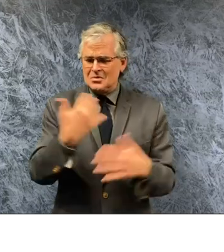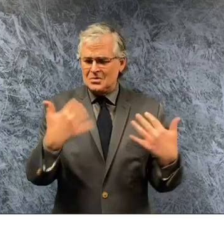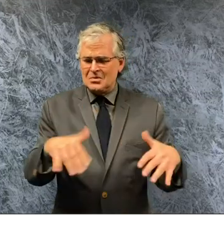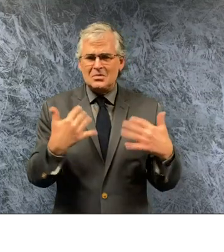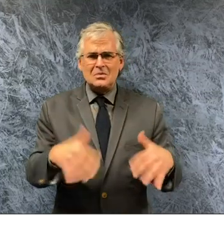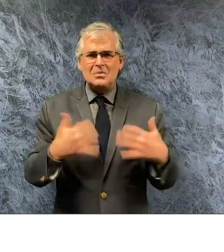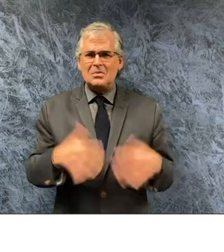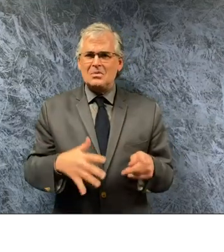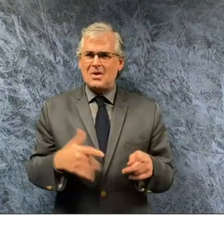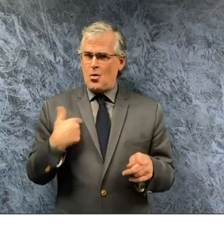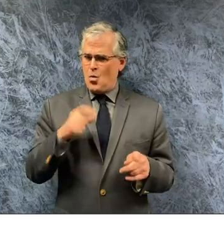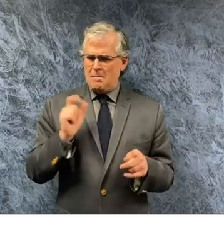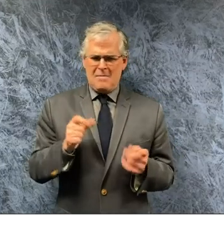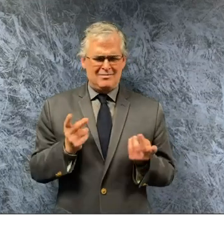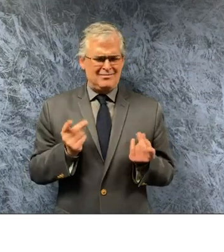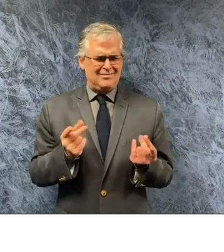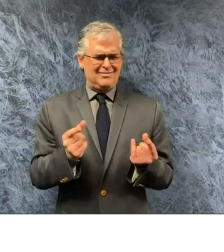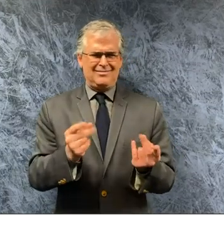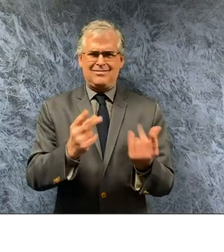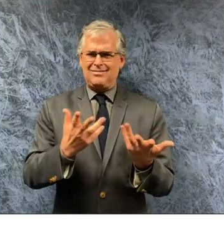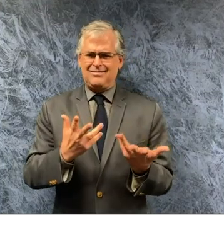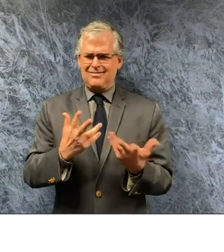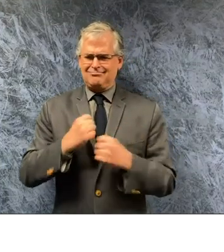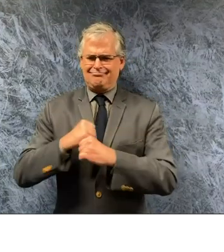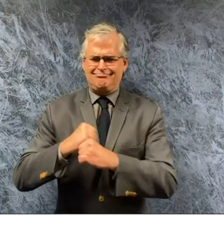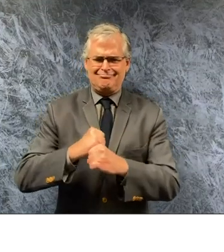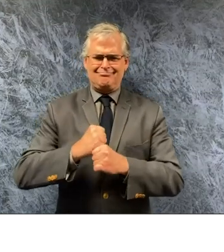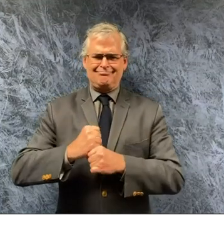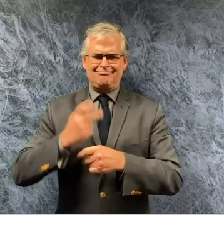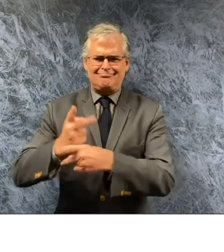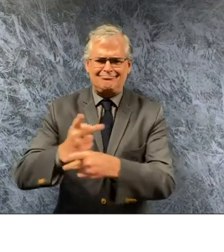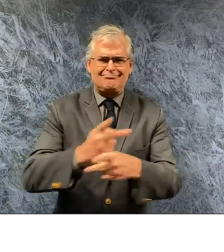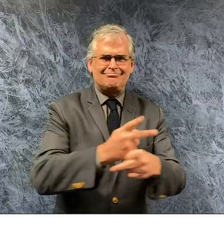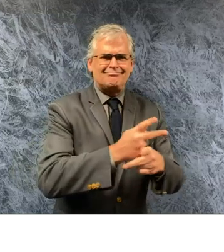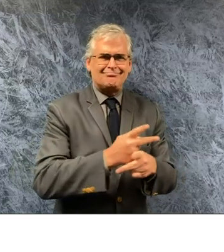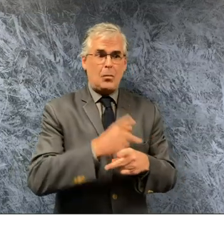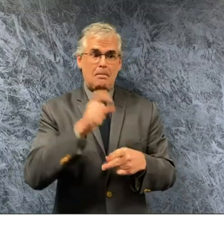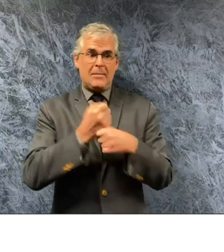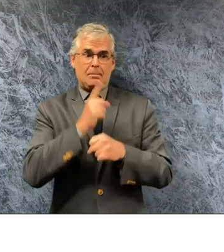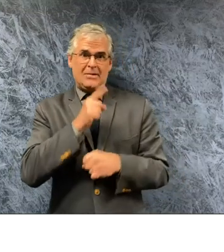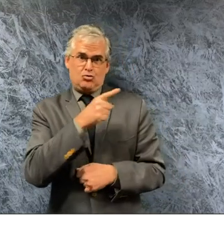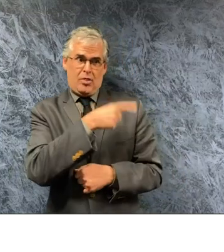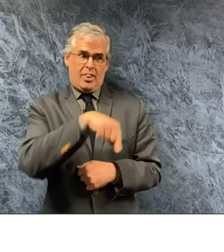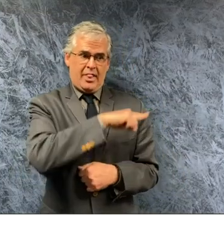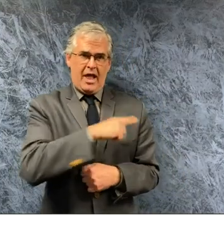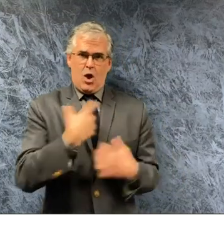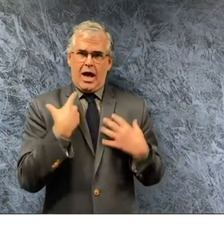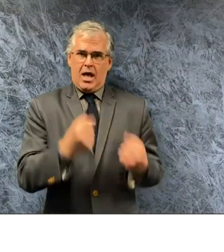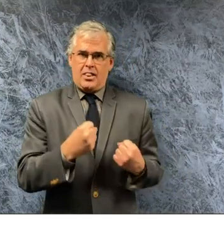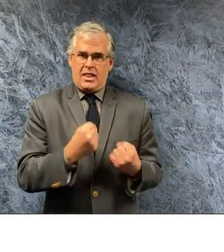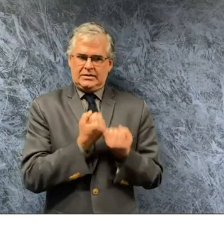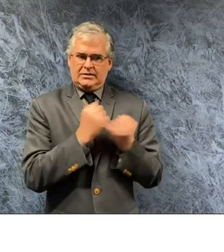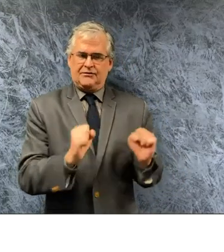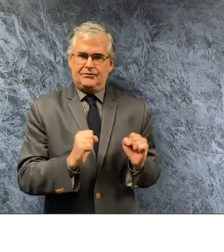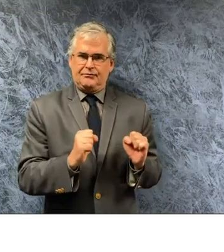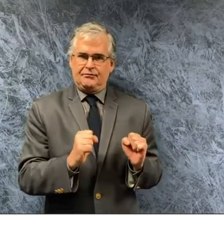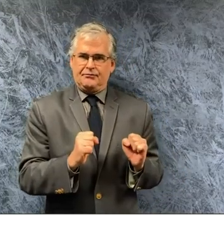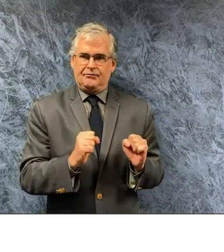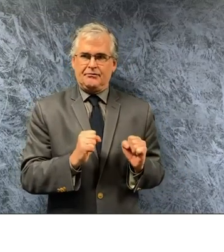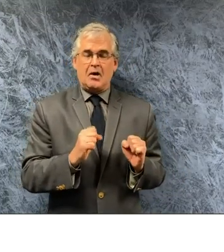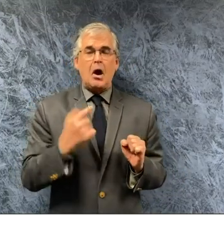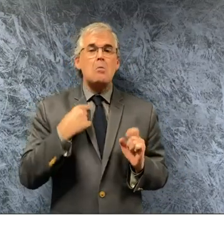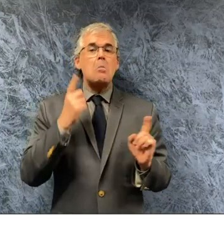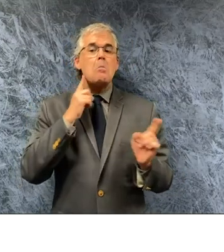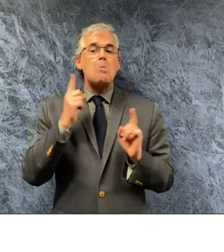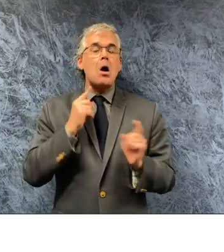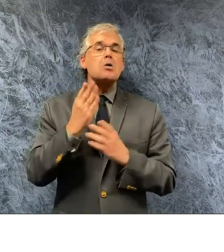marathon it's not a sprint we need to keep these folks effective and healthy for the duration i hear the stories where now some of the hotels have